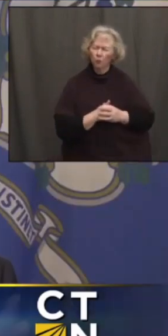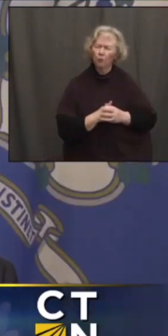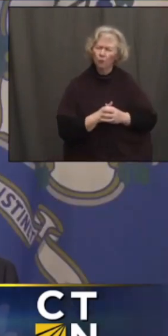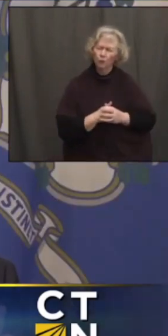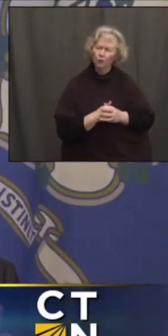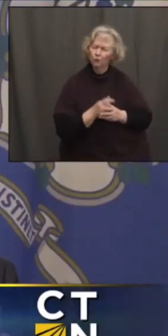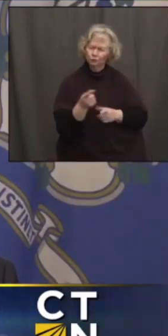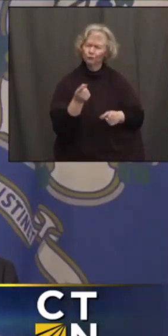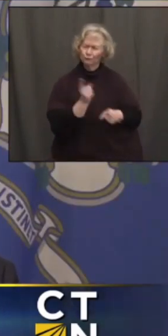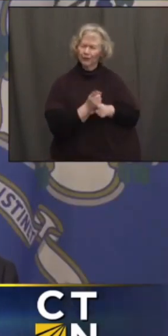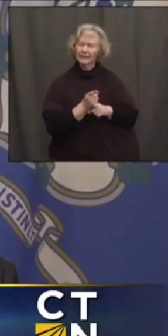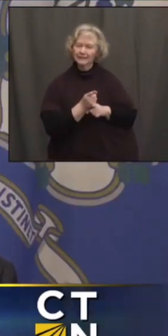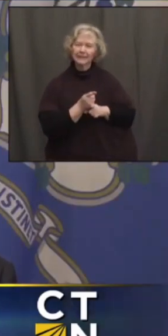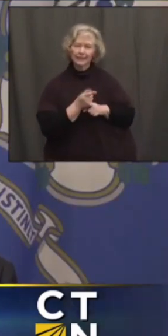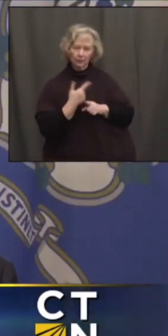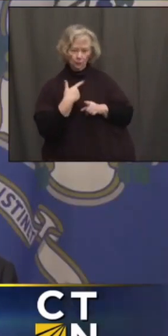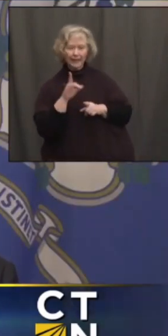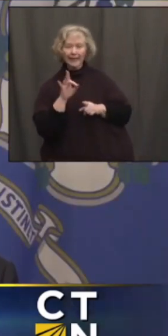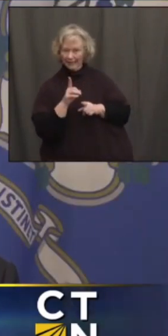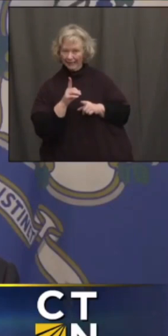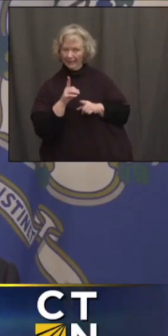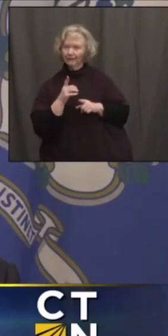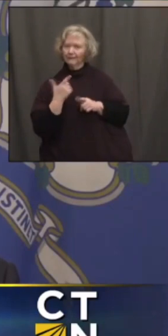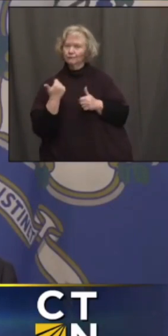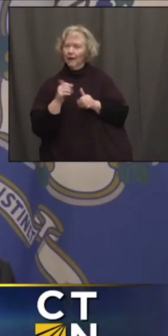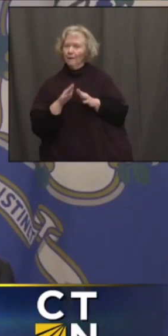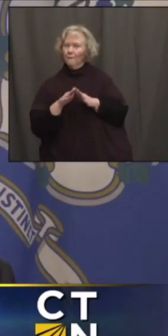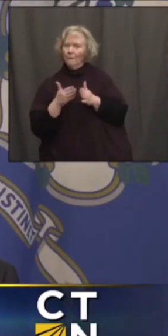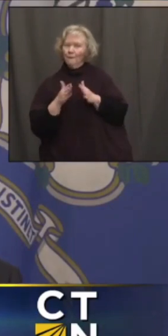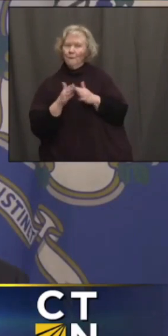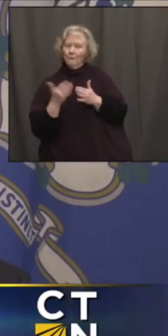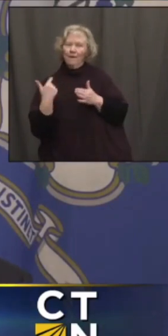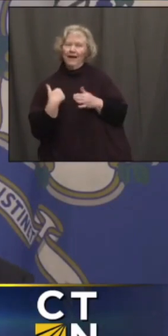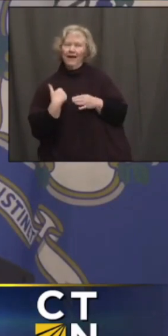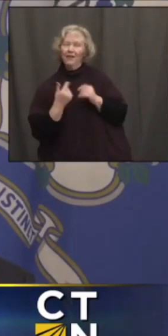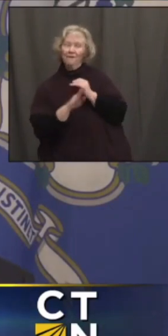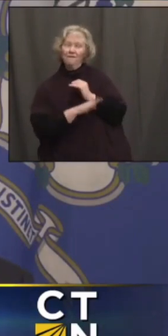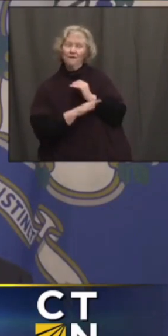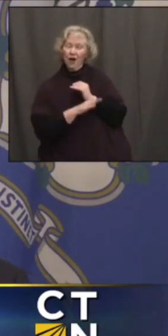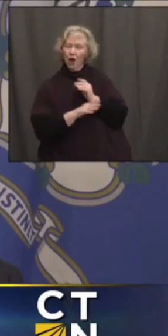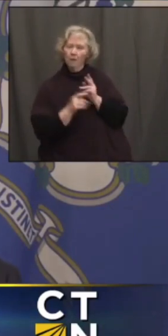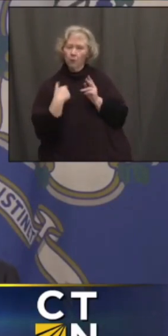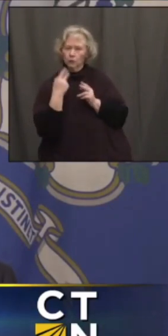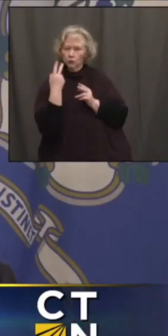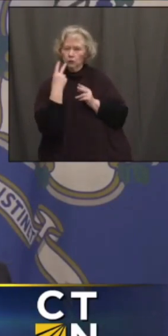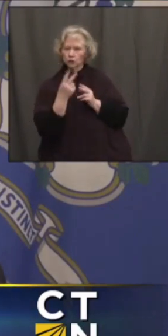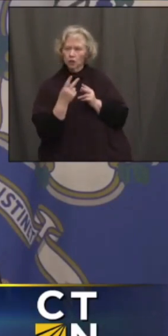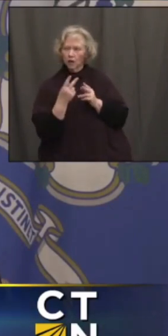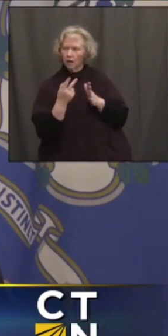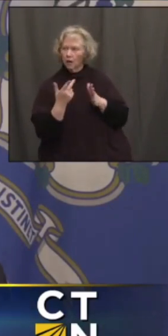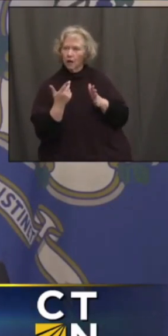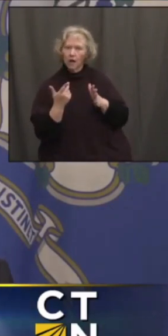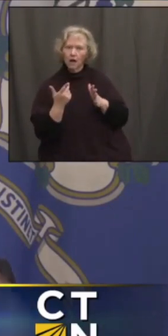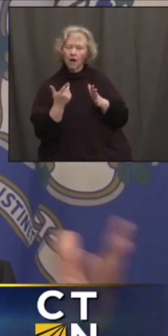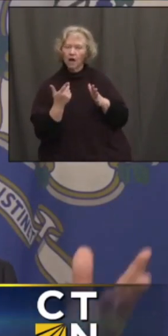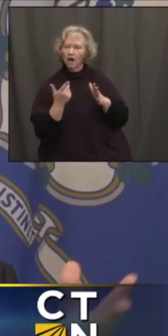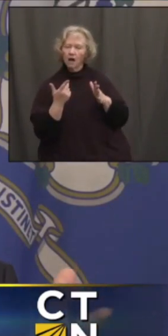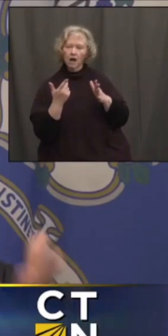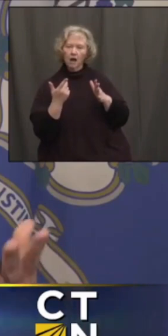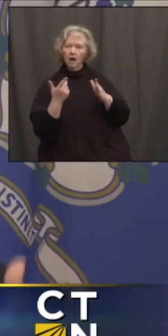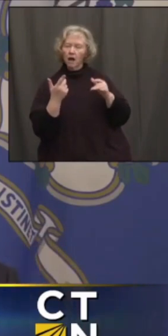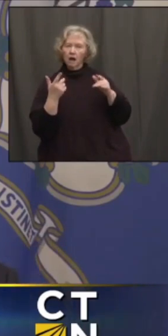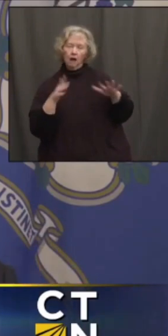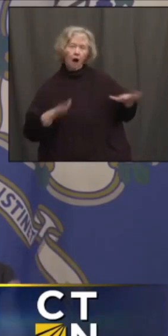I mean, you're right. We tried to start opening things last fall. And then pretty soon you saw a 50-state wave